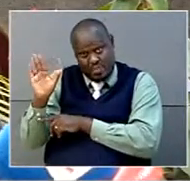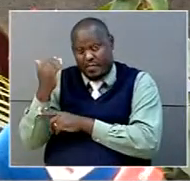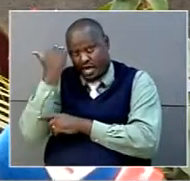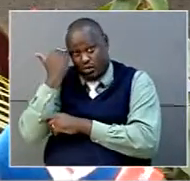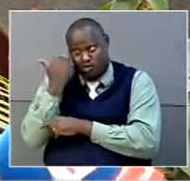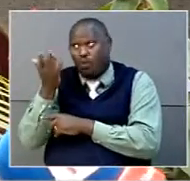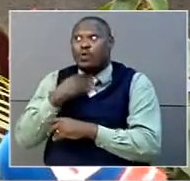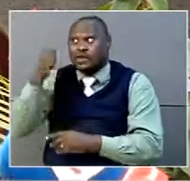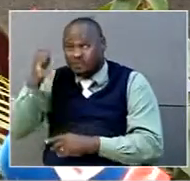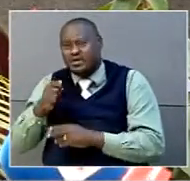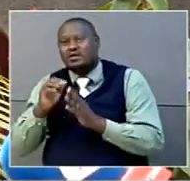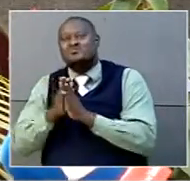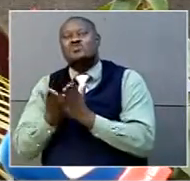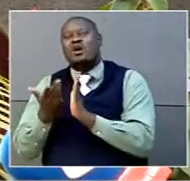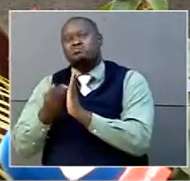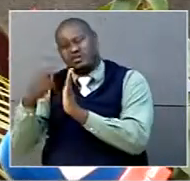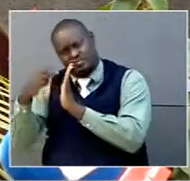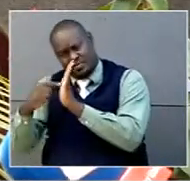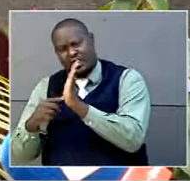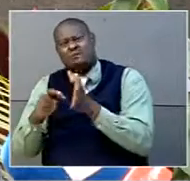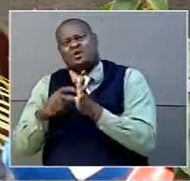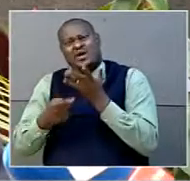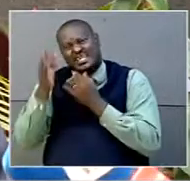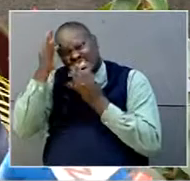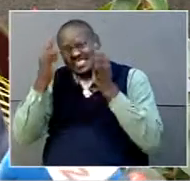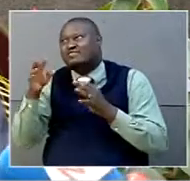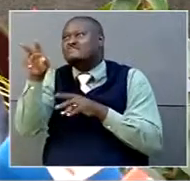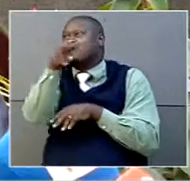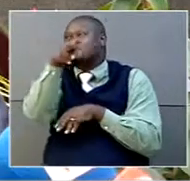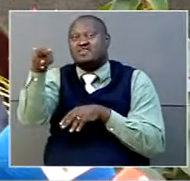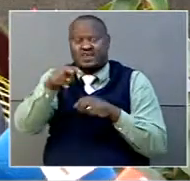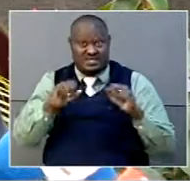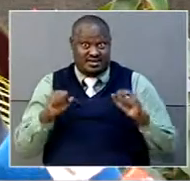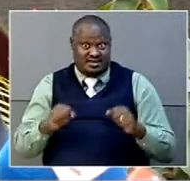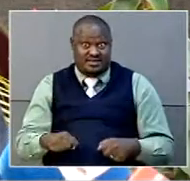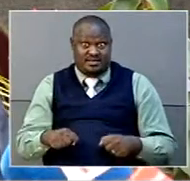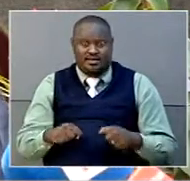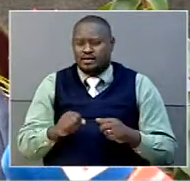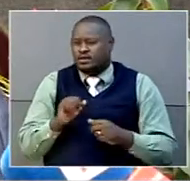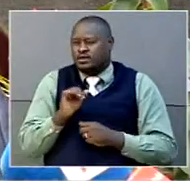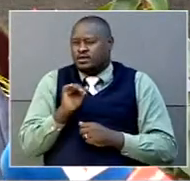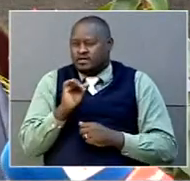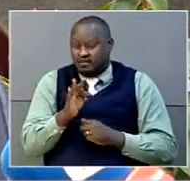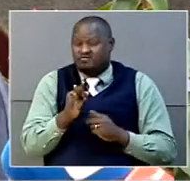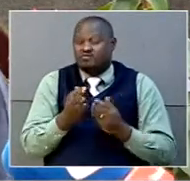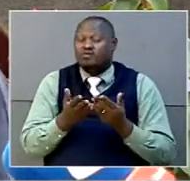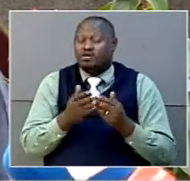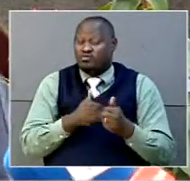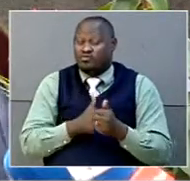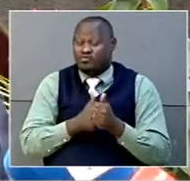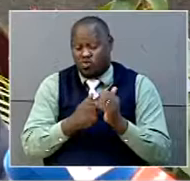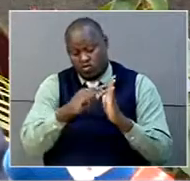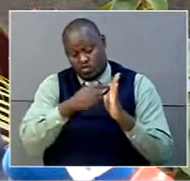offence committed there. And when you do that, we expect, if people follow the